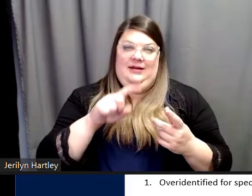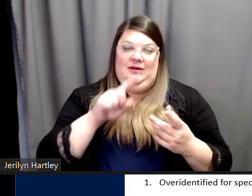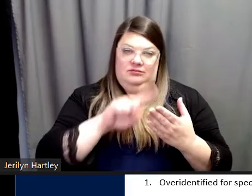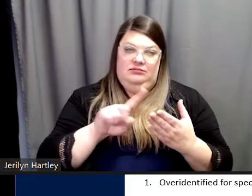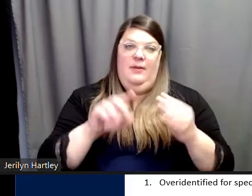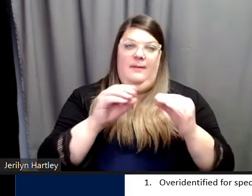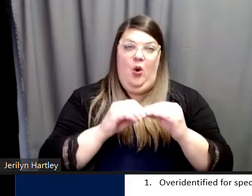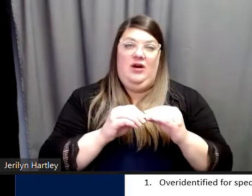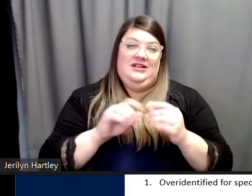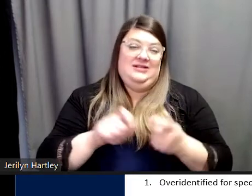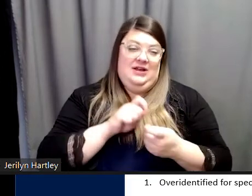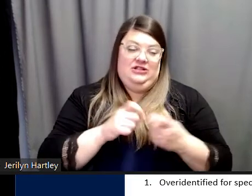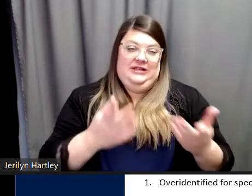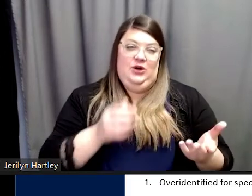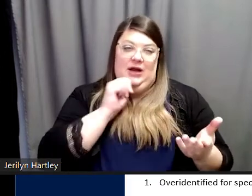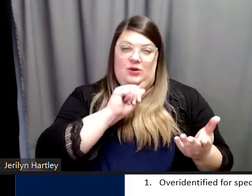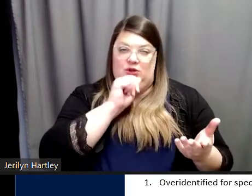Arizona specifically as well.